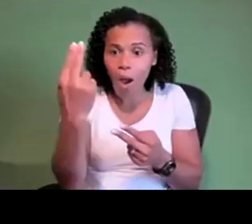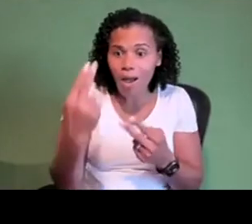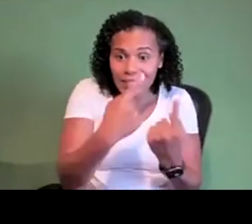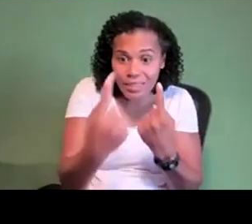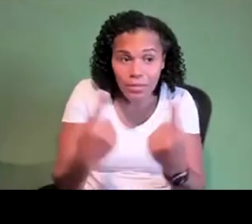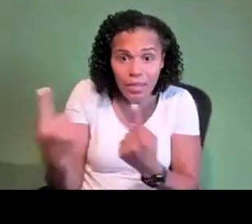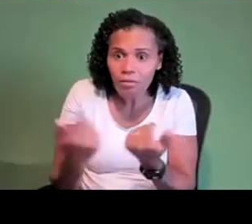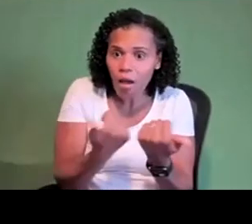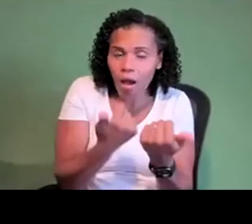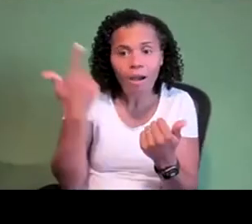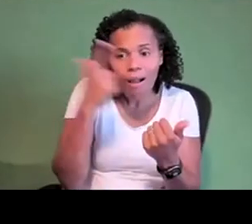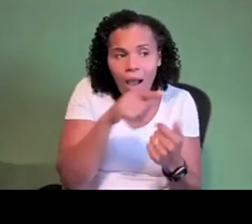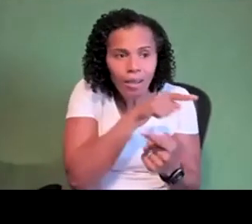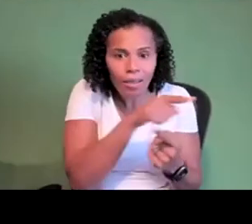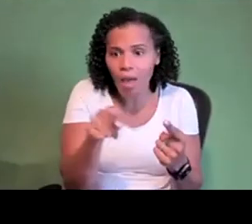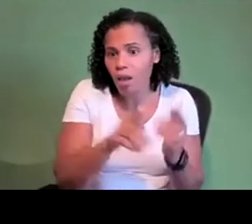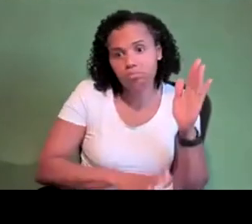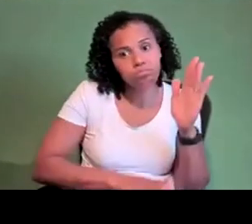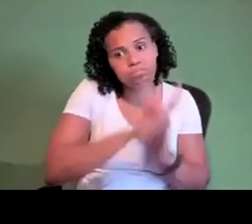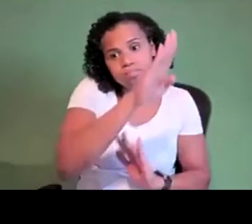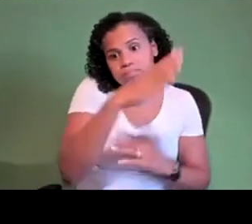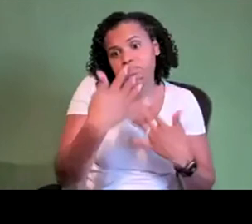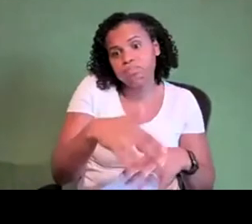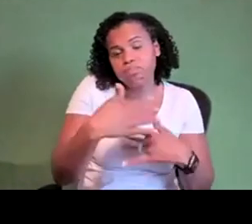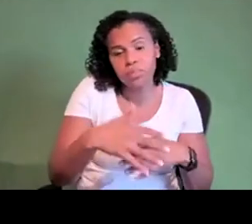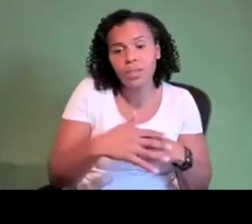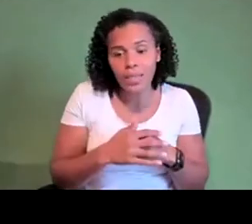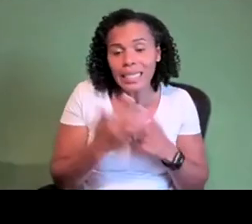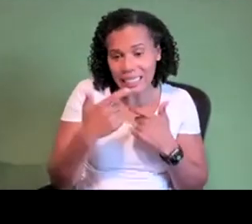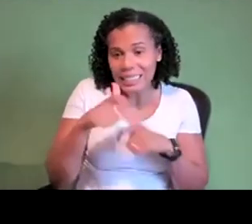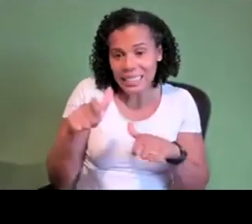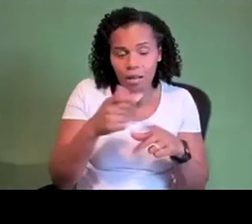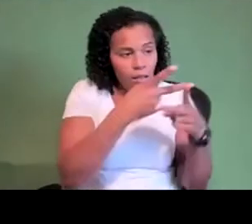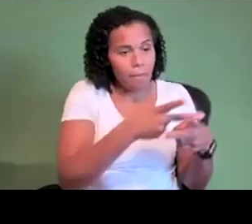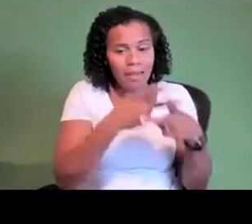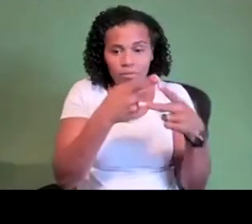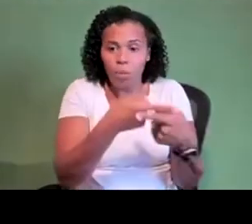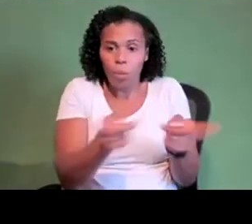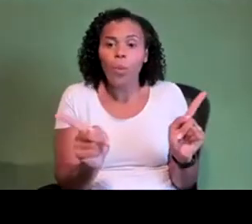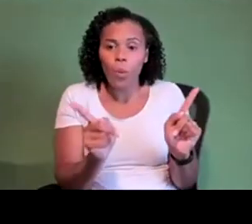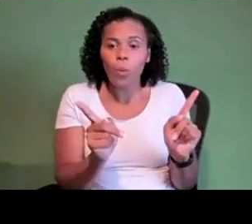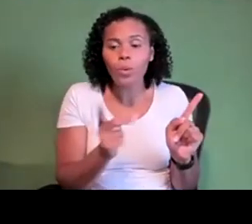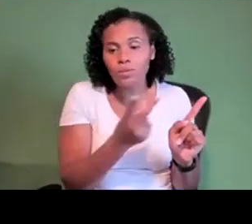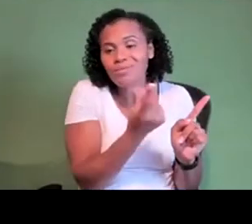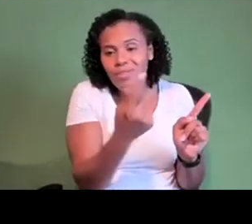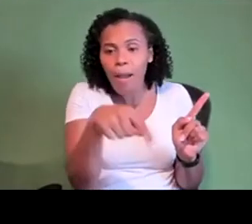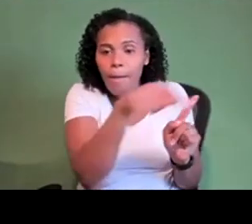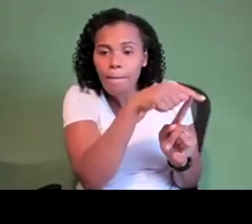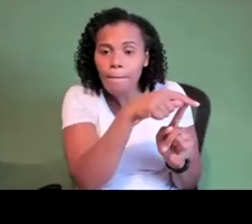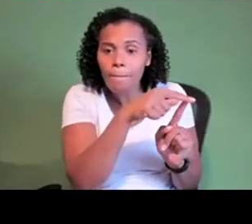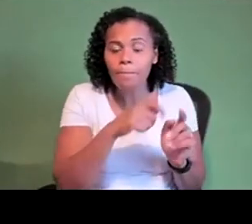um and i still mentor some of them um but it's not funded